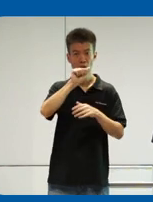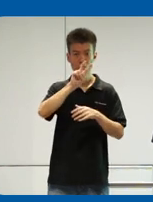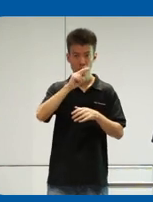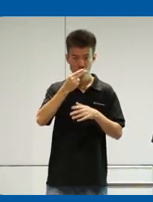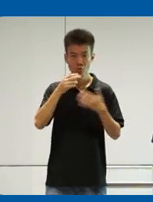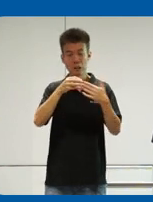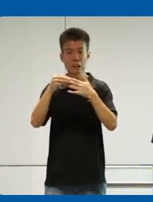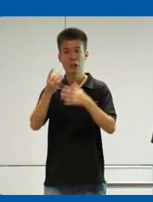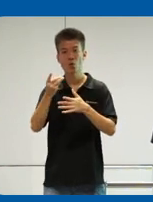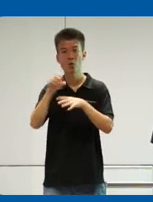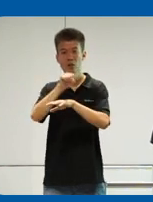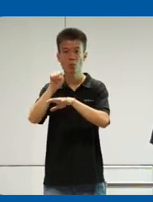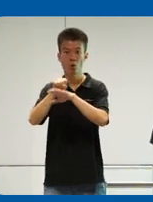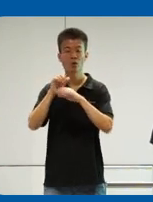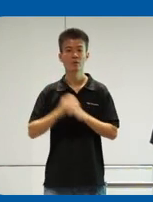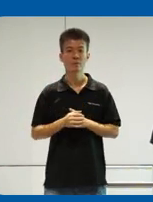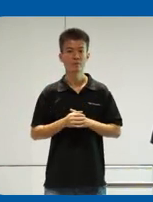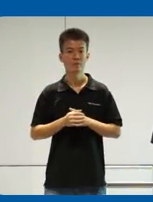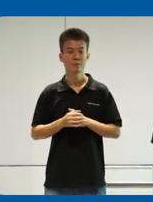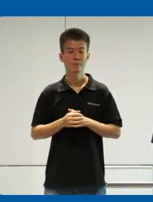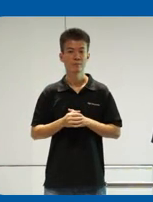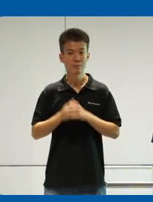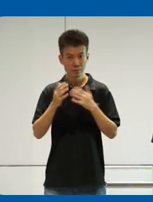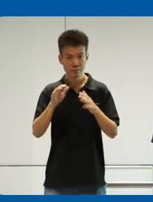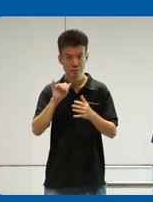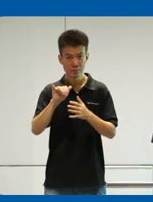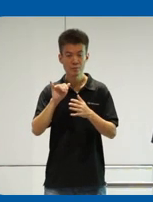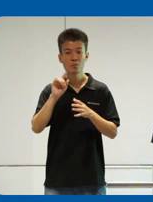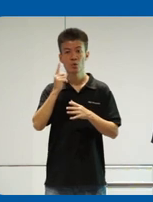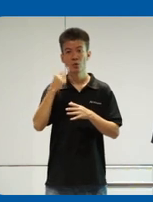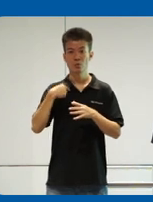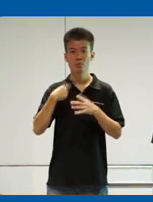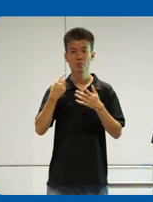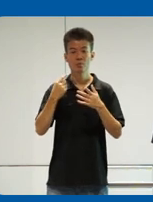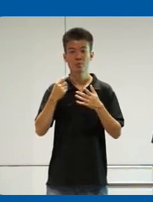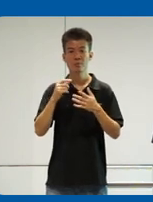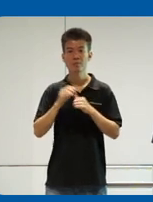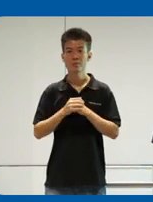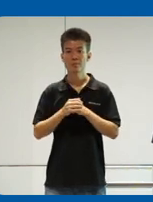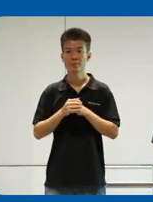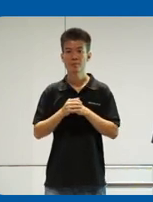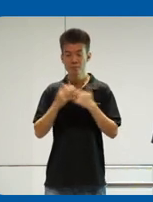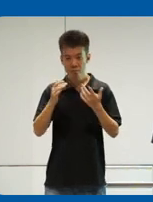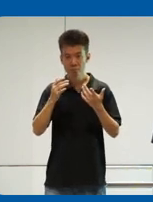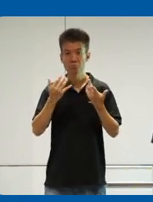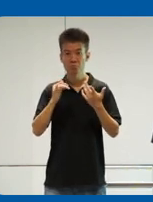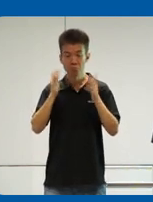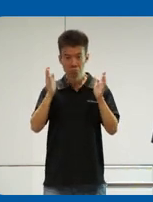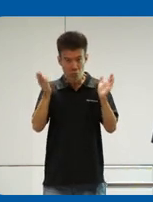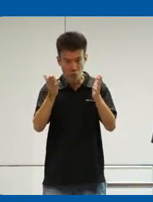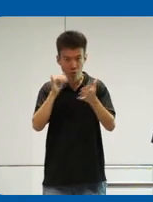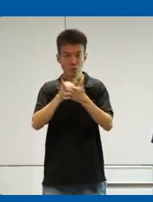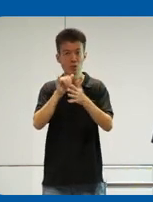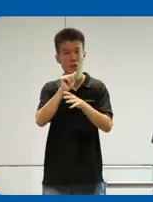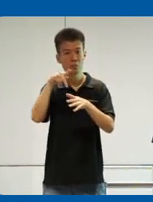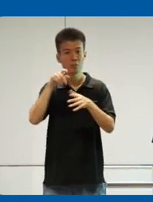well as the GuideDoc Singapore. So after that, only when we are very convinced that this app